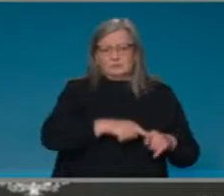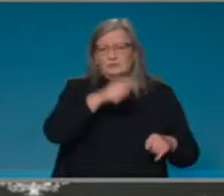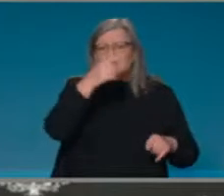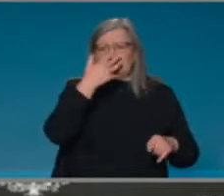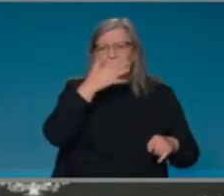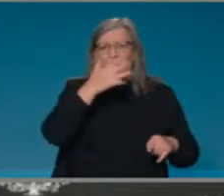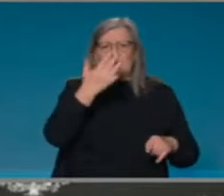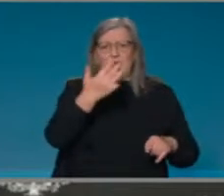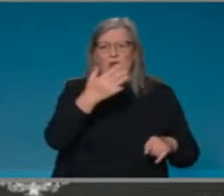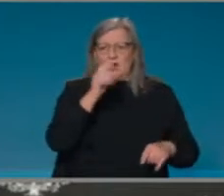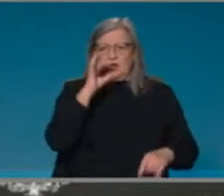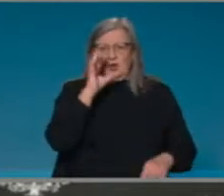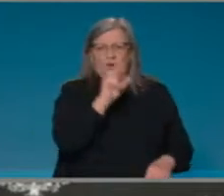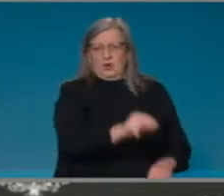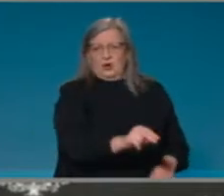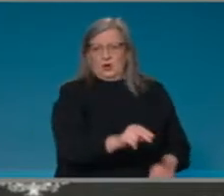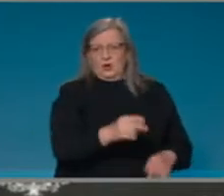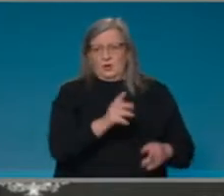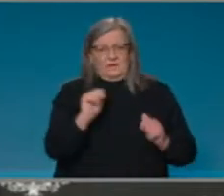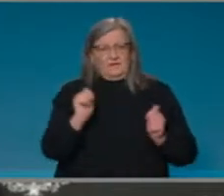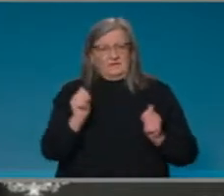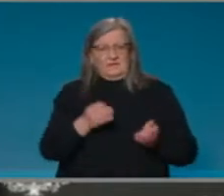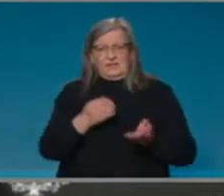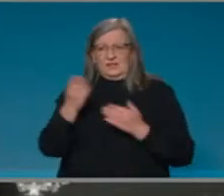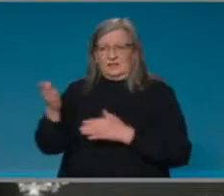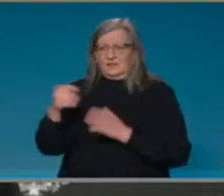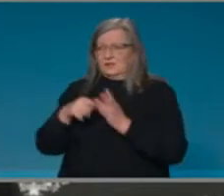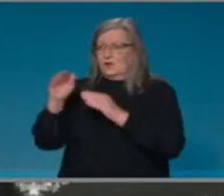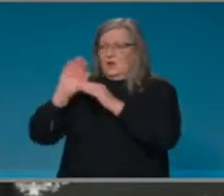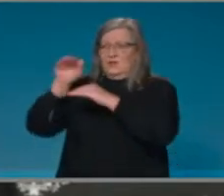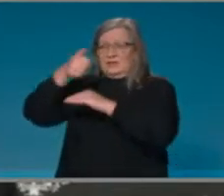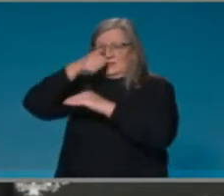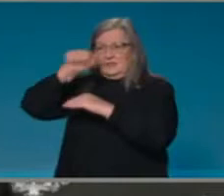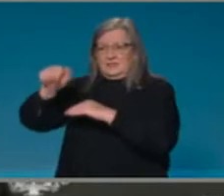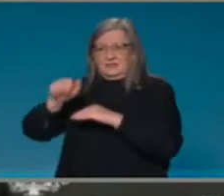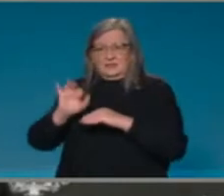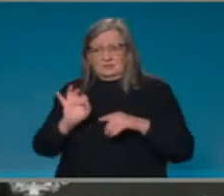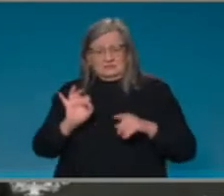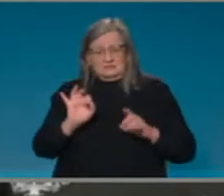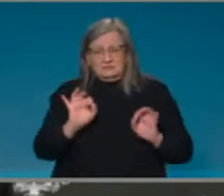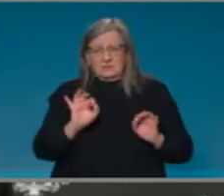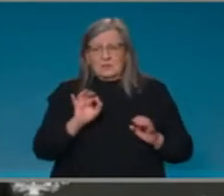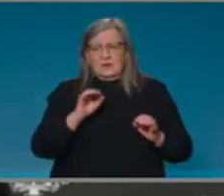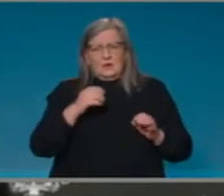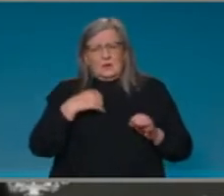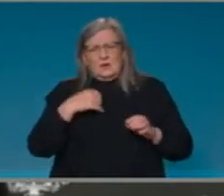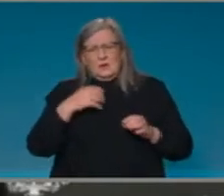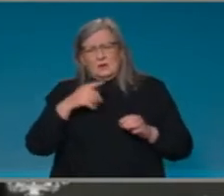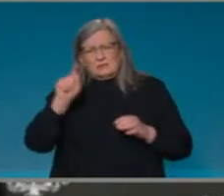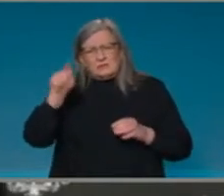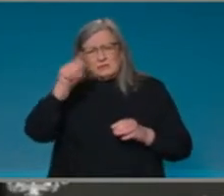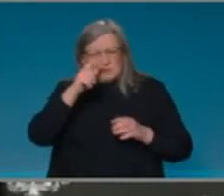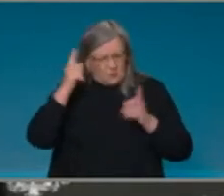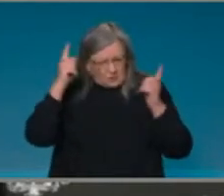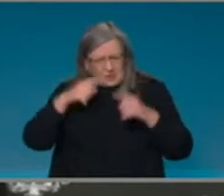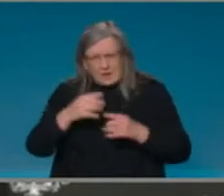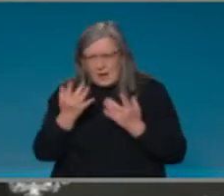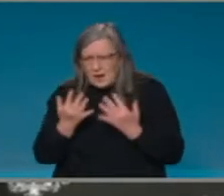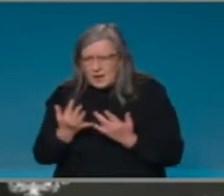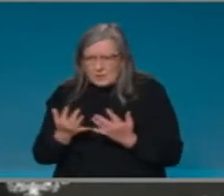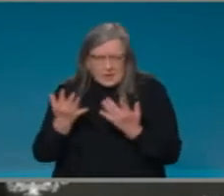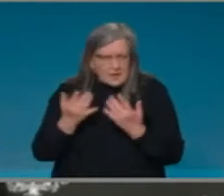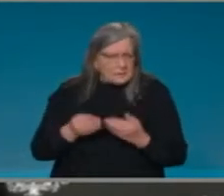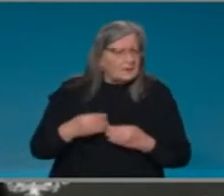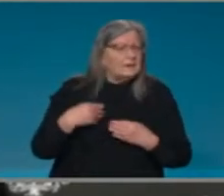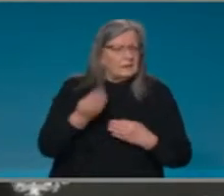because we want to make sure that they have access to that. And if those states believe in their state system that they have that capacity, then